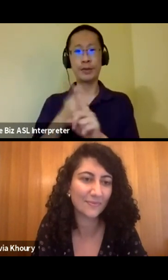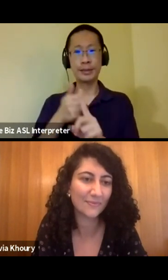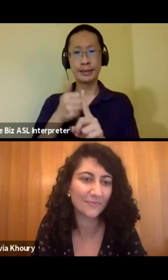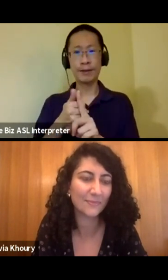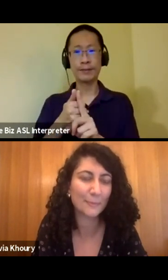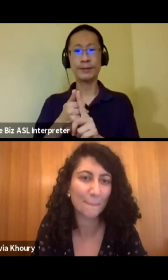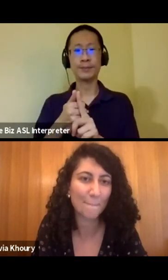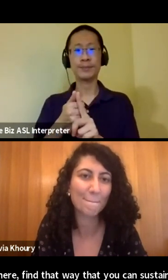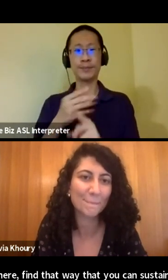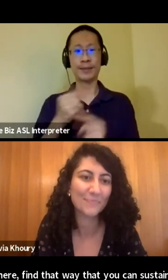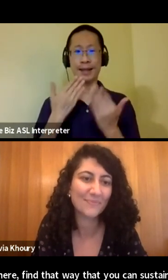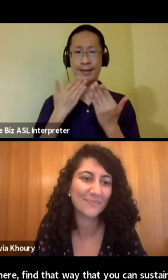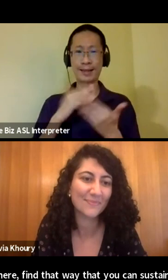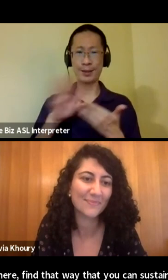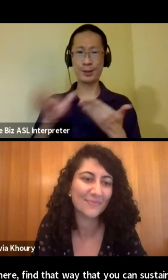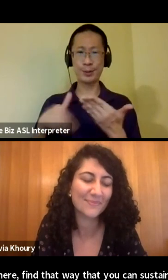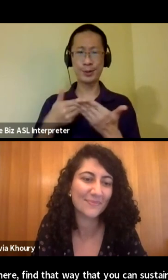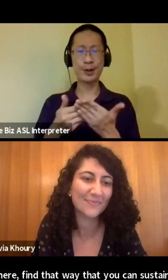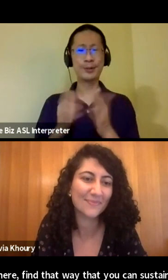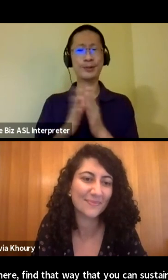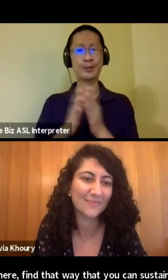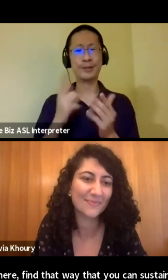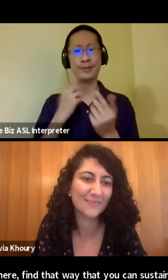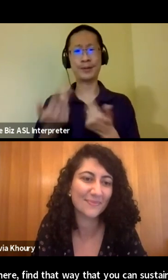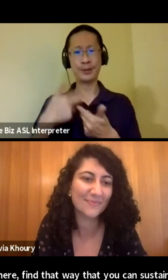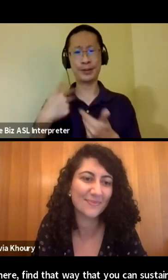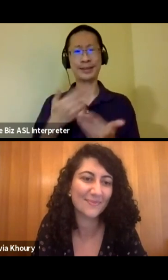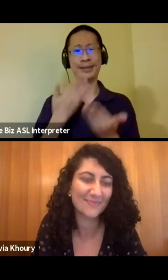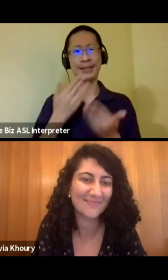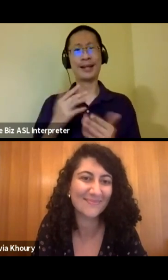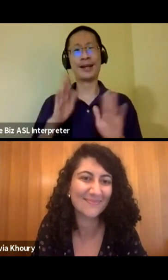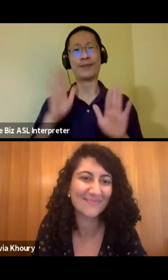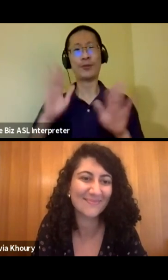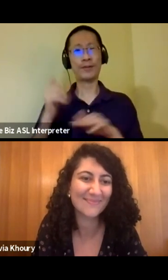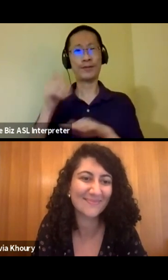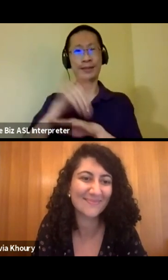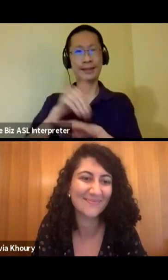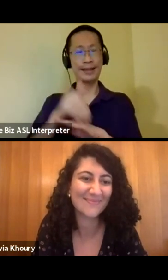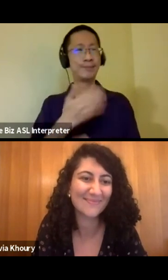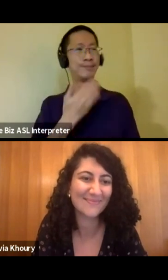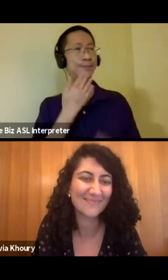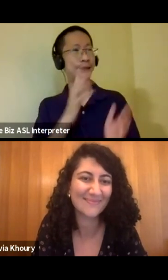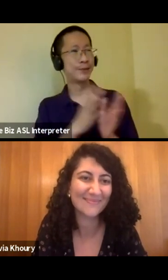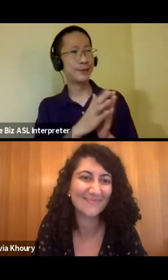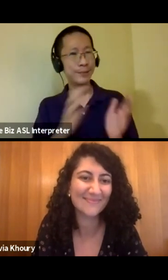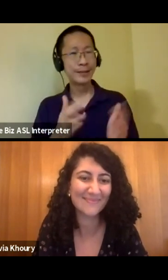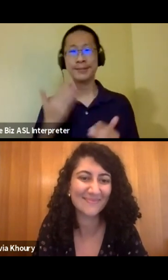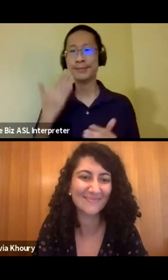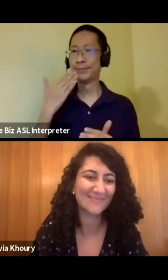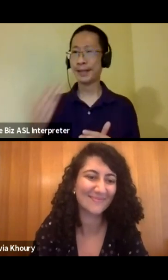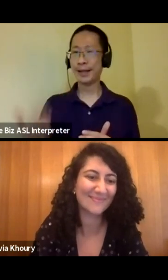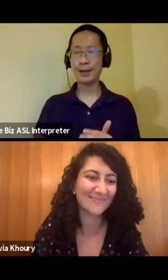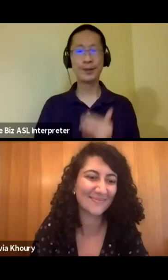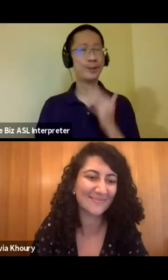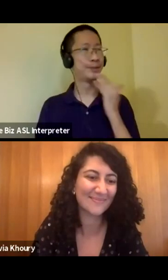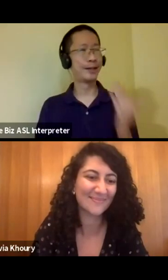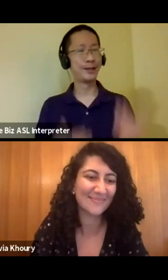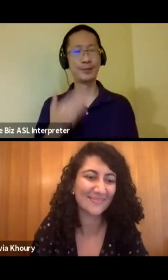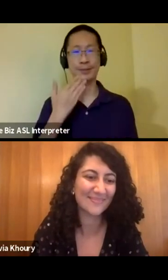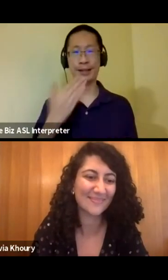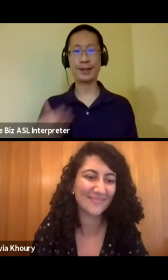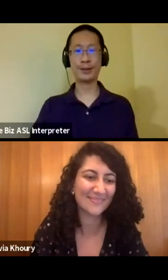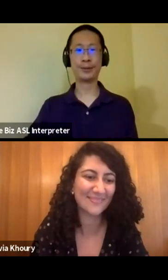Um, and thank you all so, so much for joining us. Have a lovely evening. Thank you so much. Thank you. Thank you.